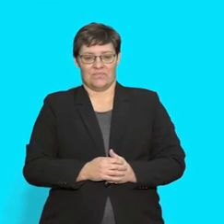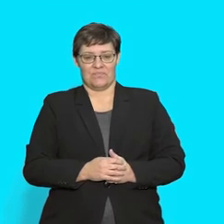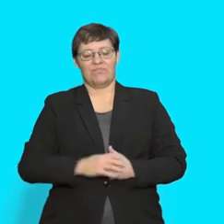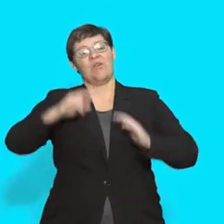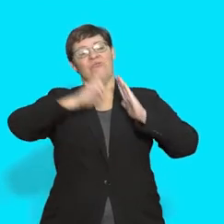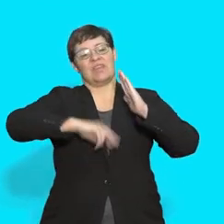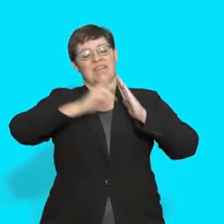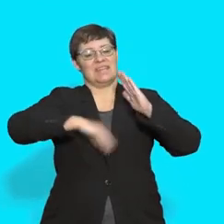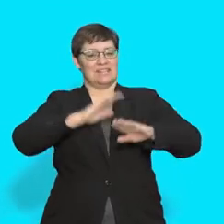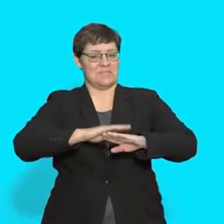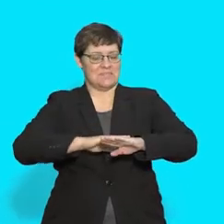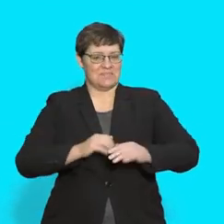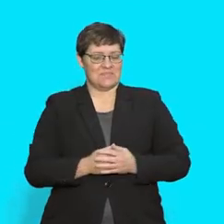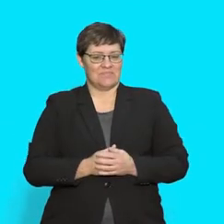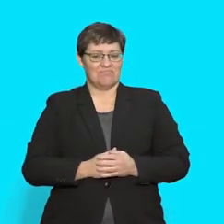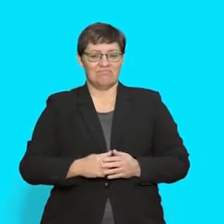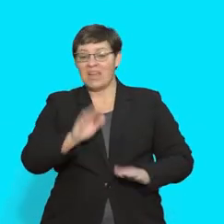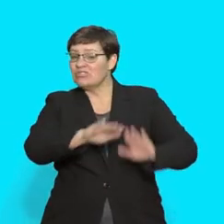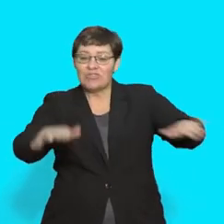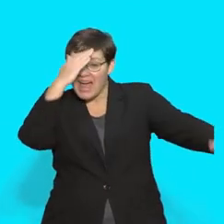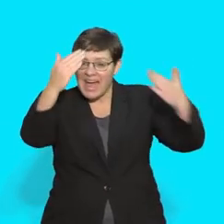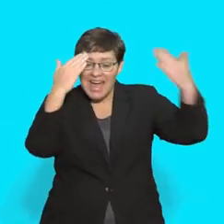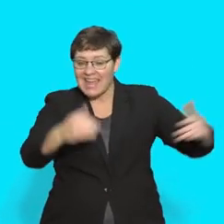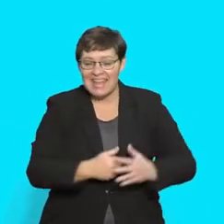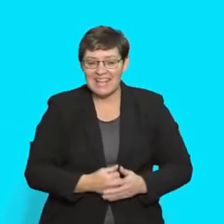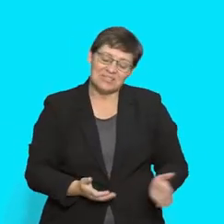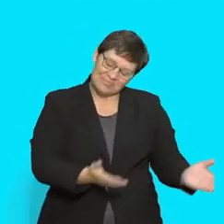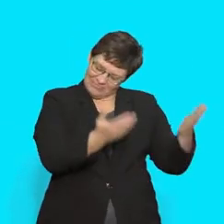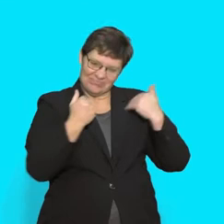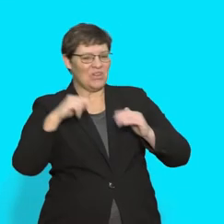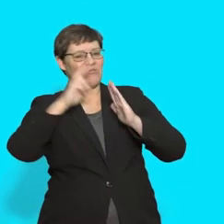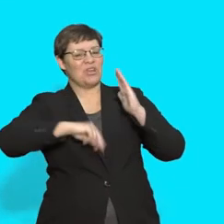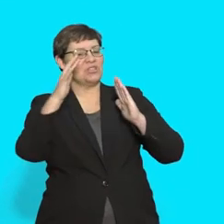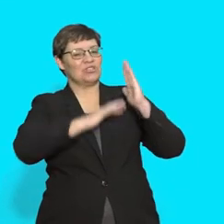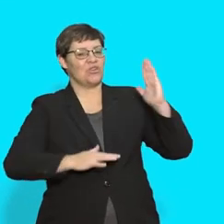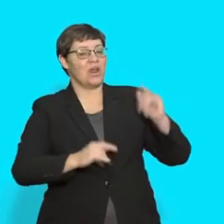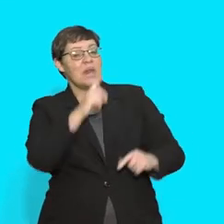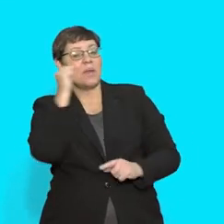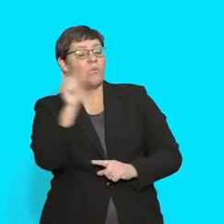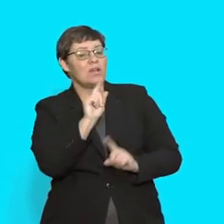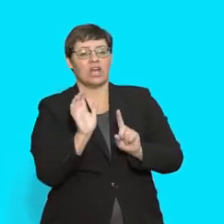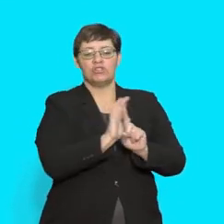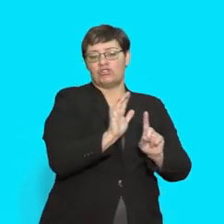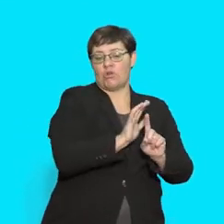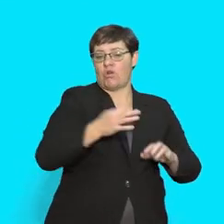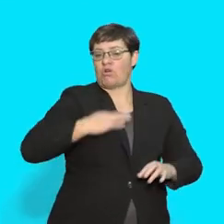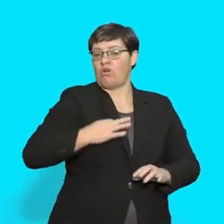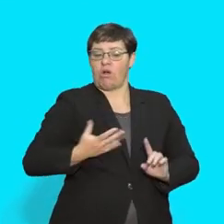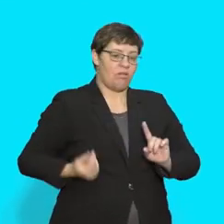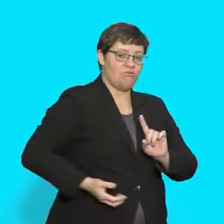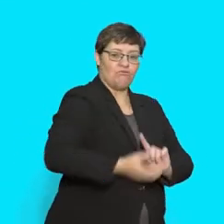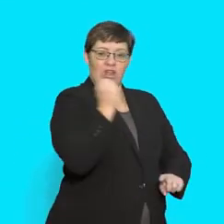Reading time! Hello children! Let's read a story called Shadow Girl to the Rescue.